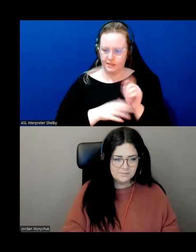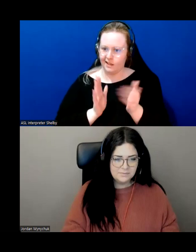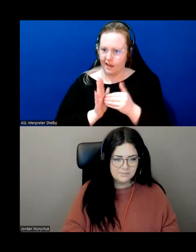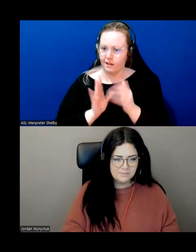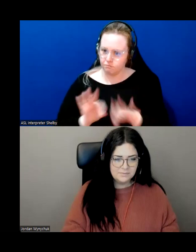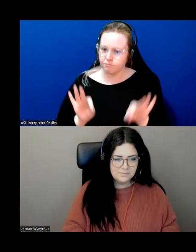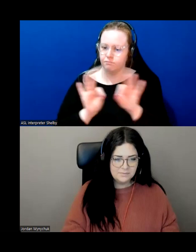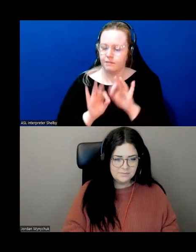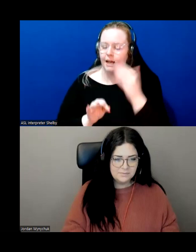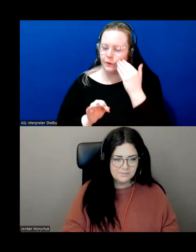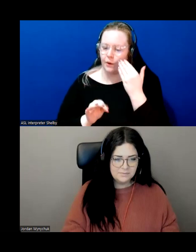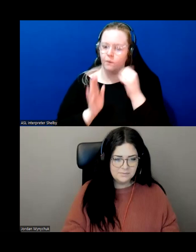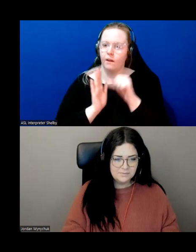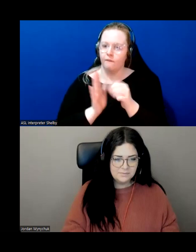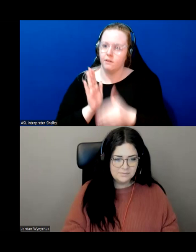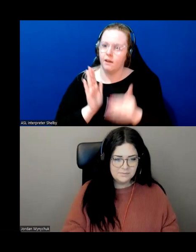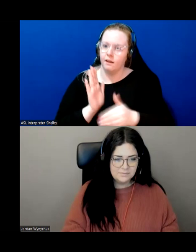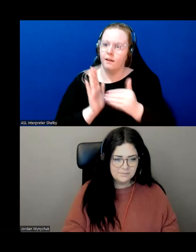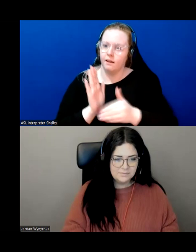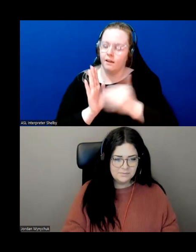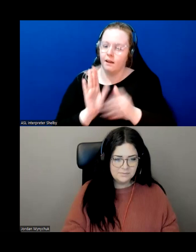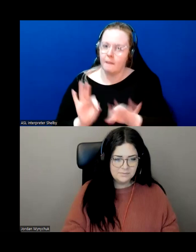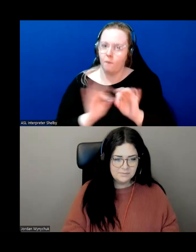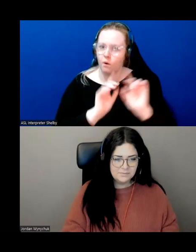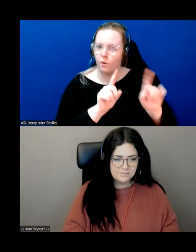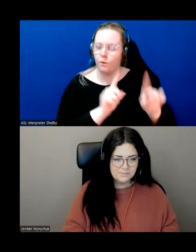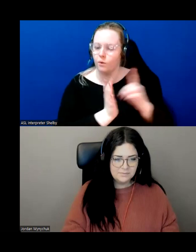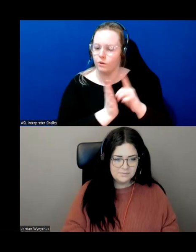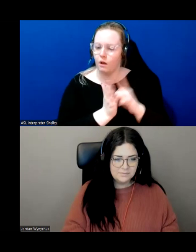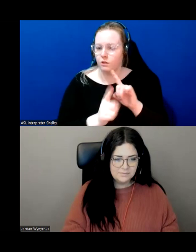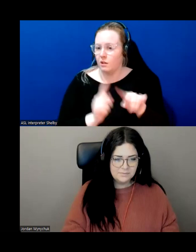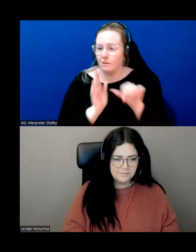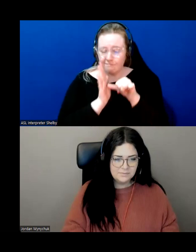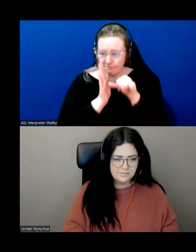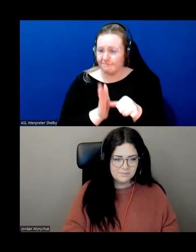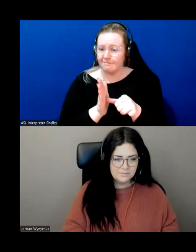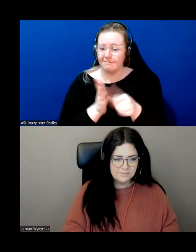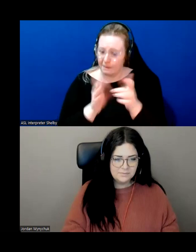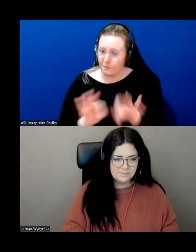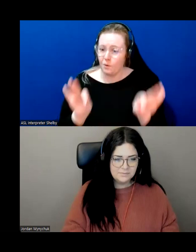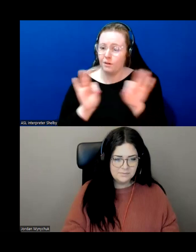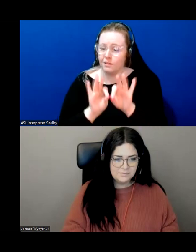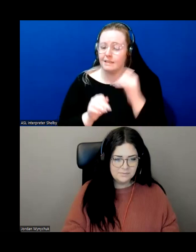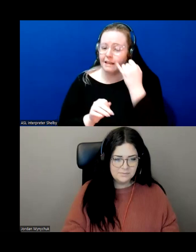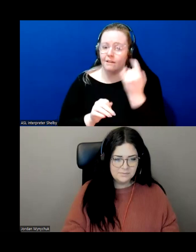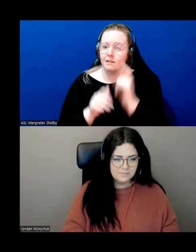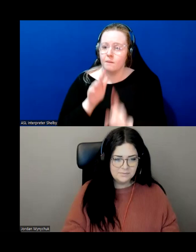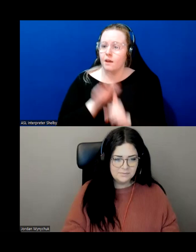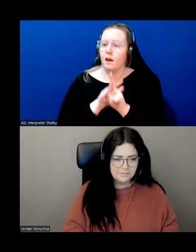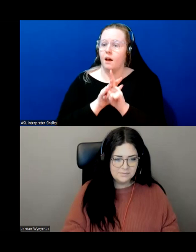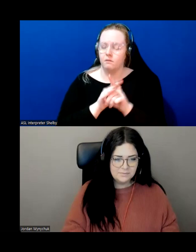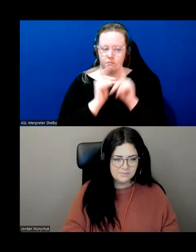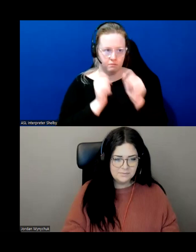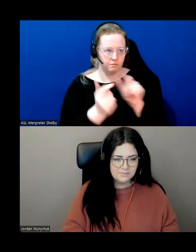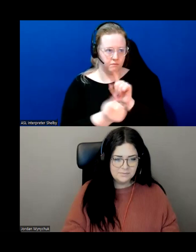important i know we keep saying it over and over and over because you know you get these things checked out as you see them and address